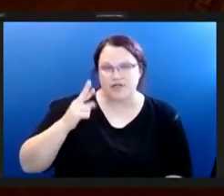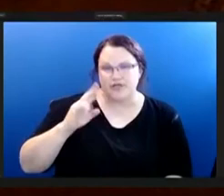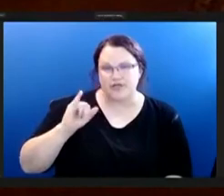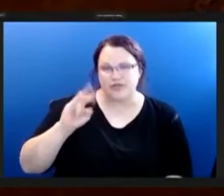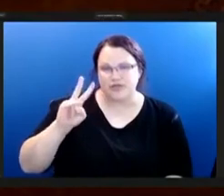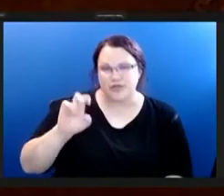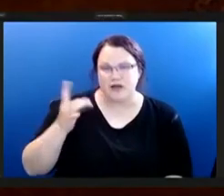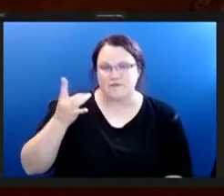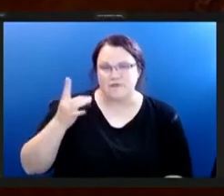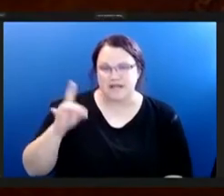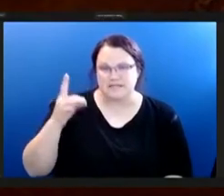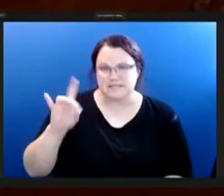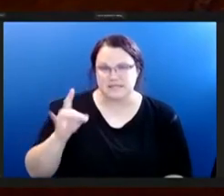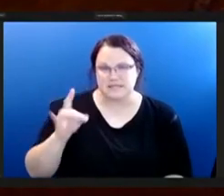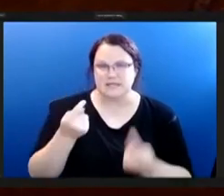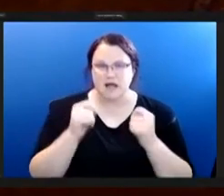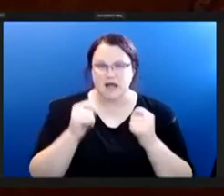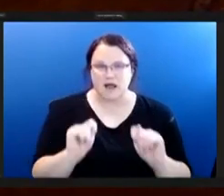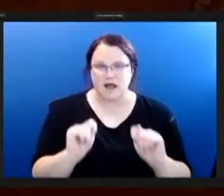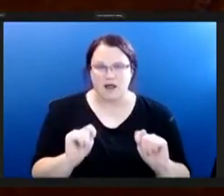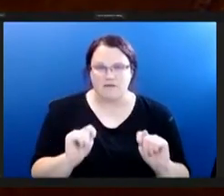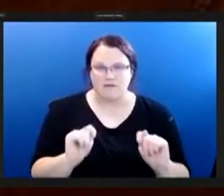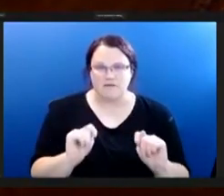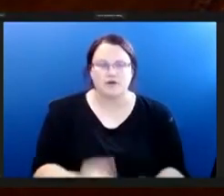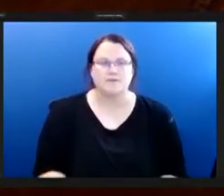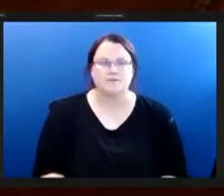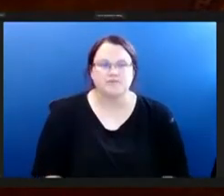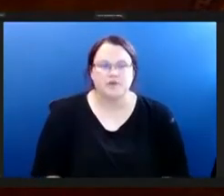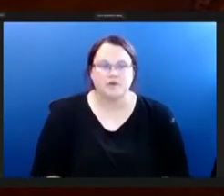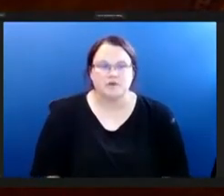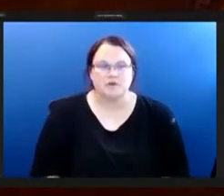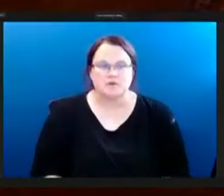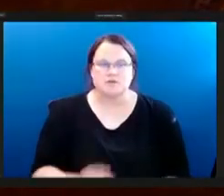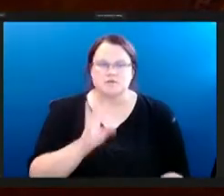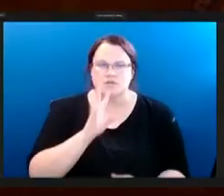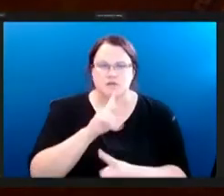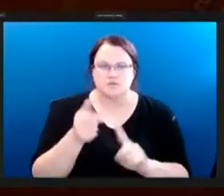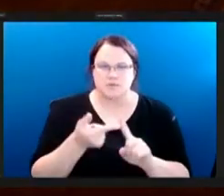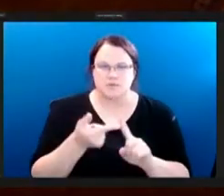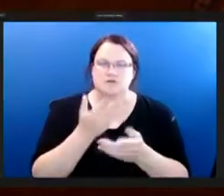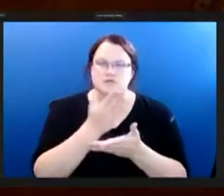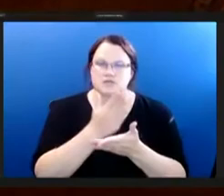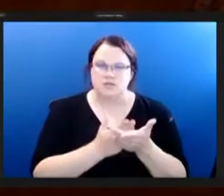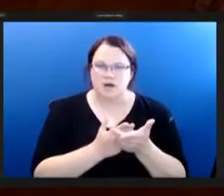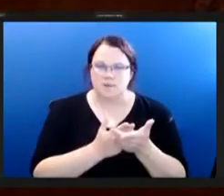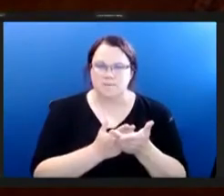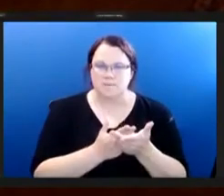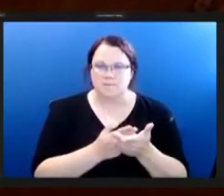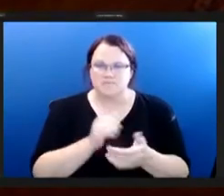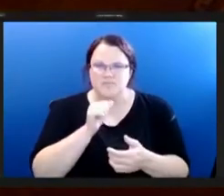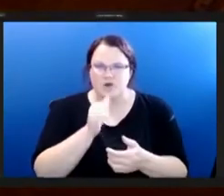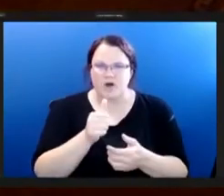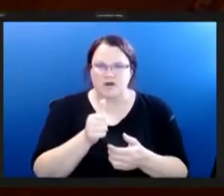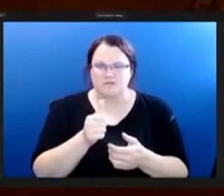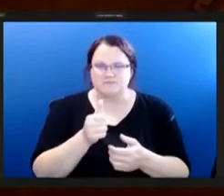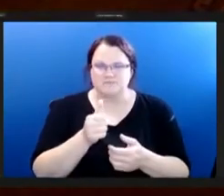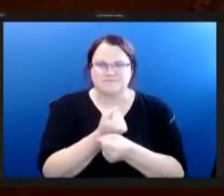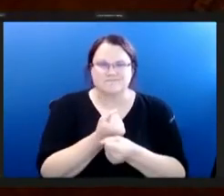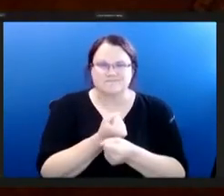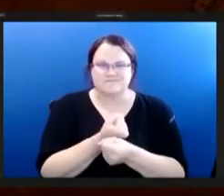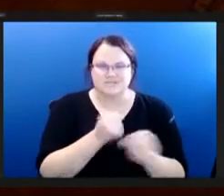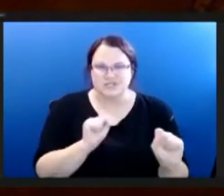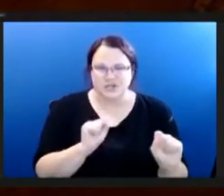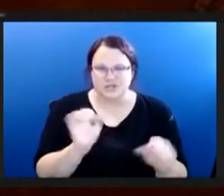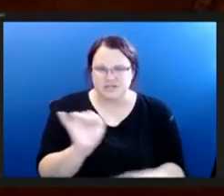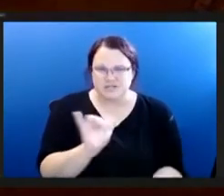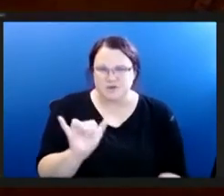buell that tries to uh address um some of these insecurities as well so that they can actually i might have the name wrong